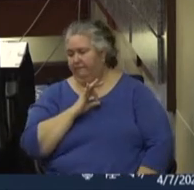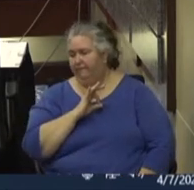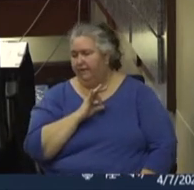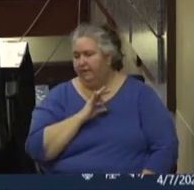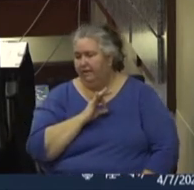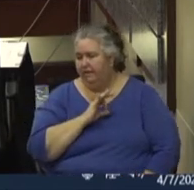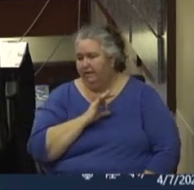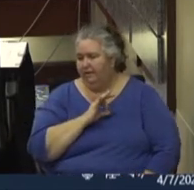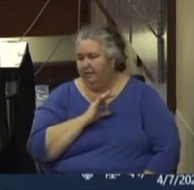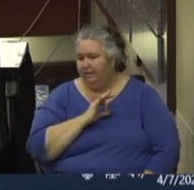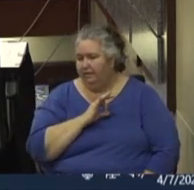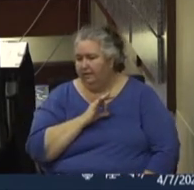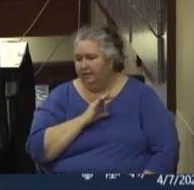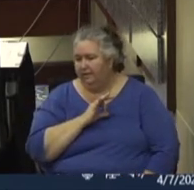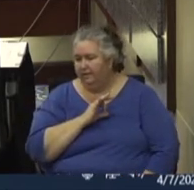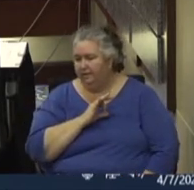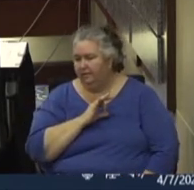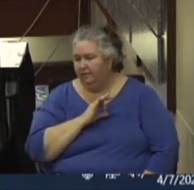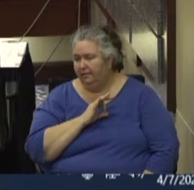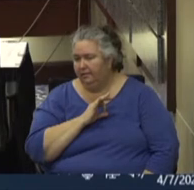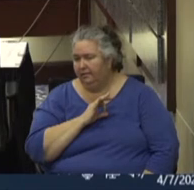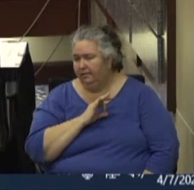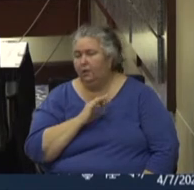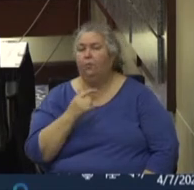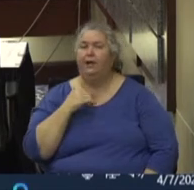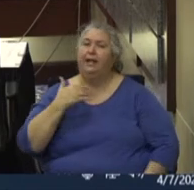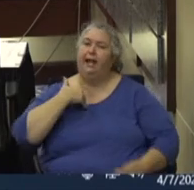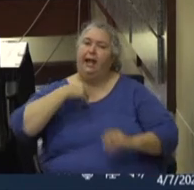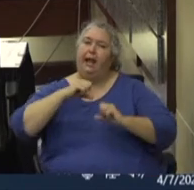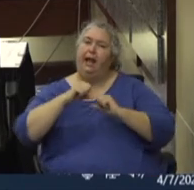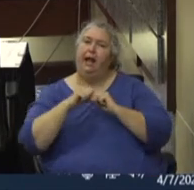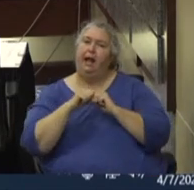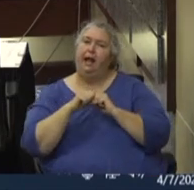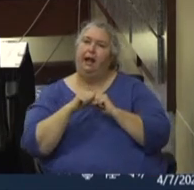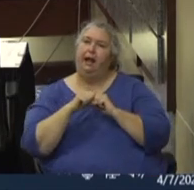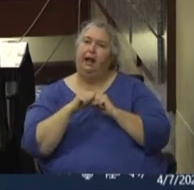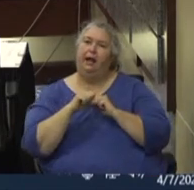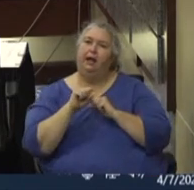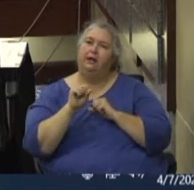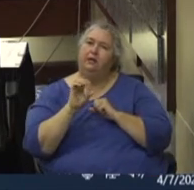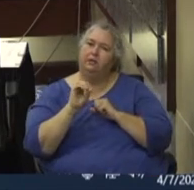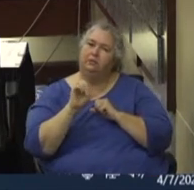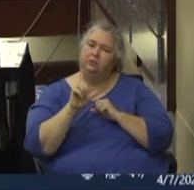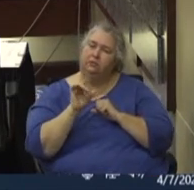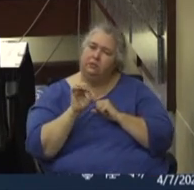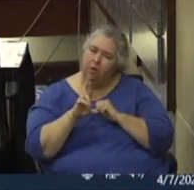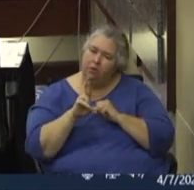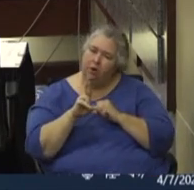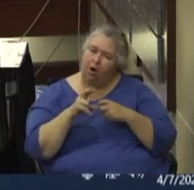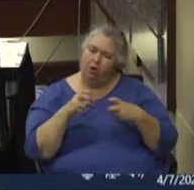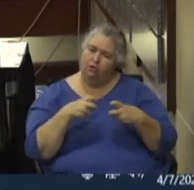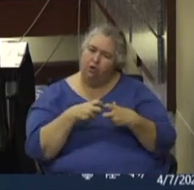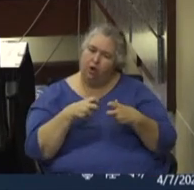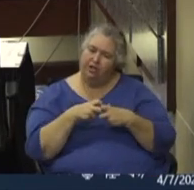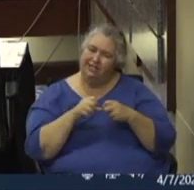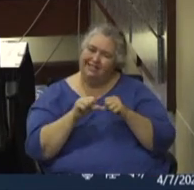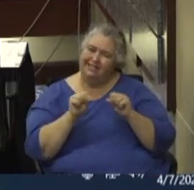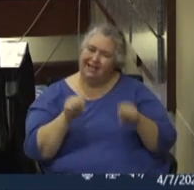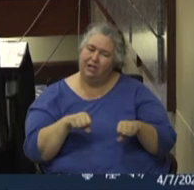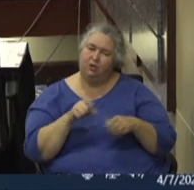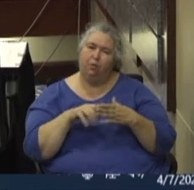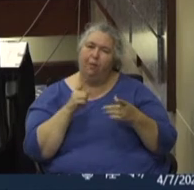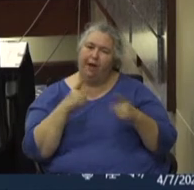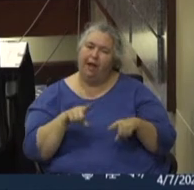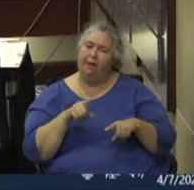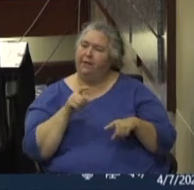have had at one point, um, promotional charging, solar charging stations, right? So, um, what would happen